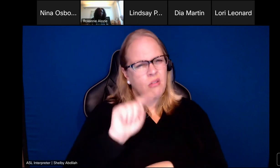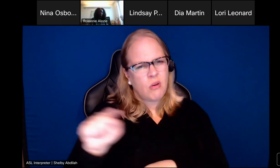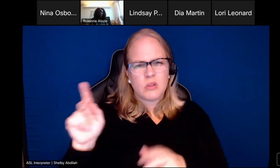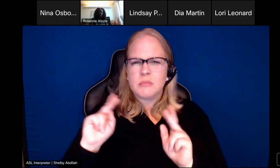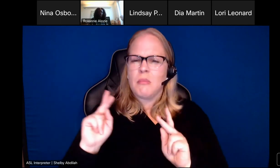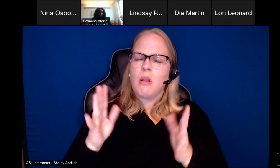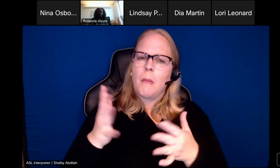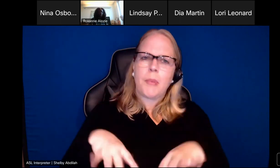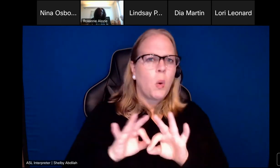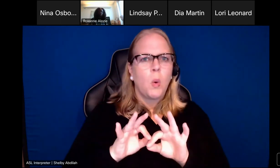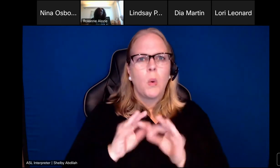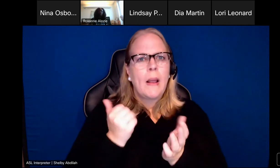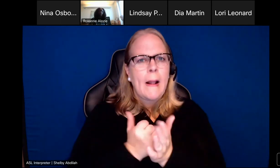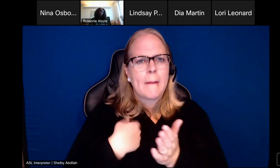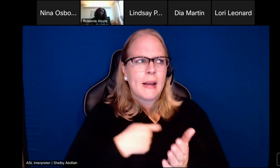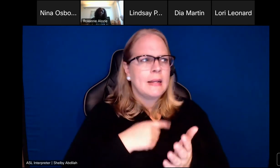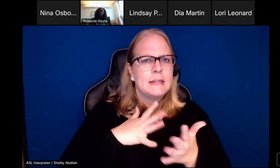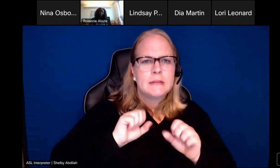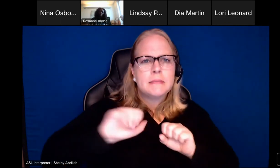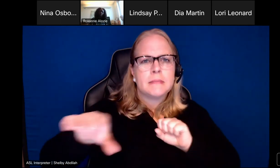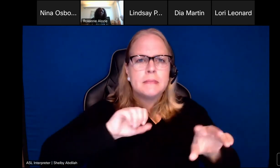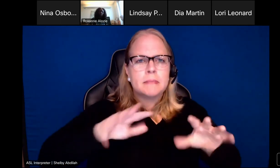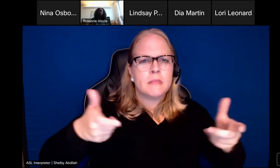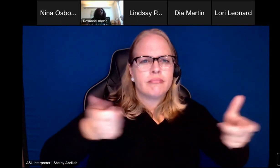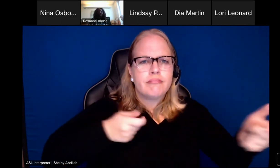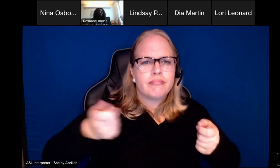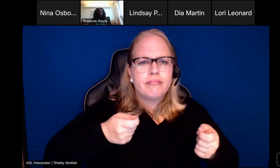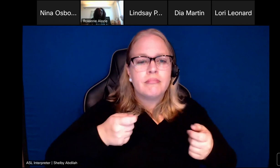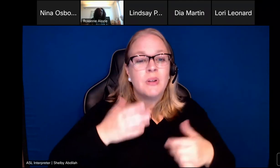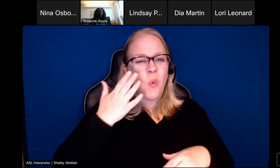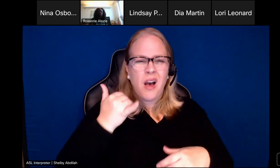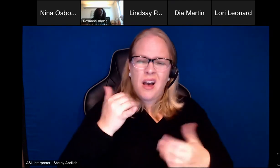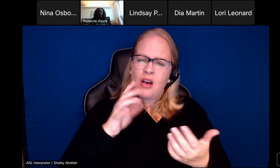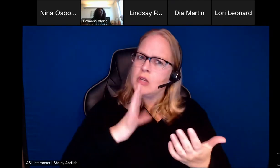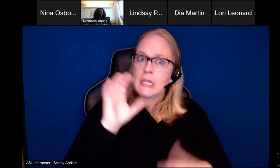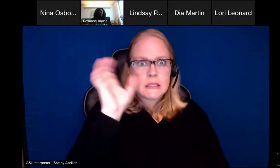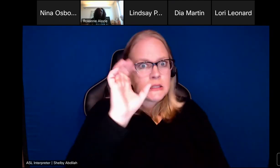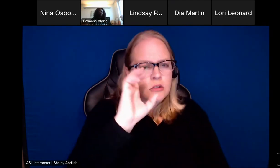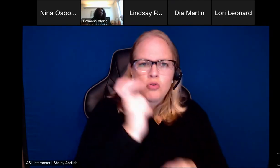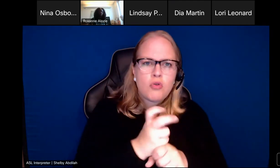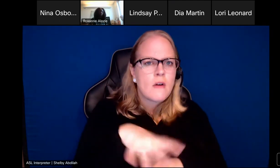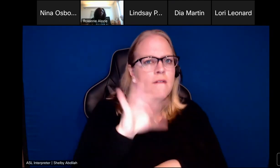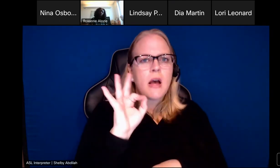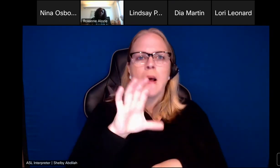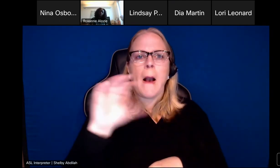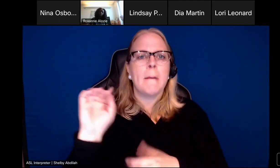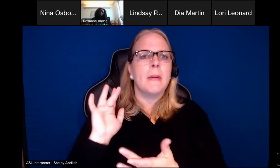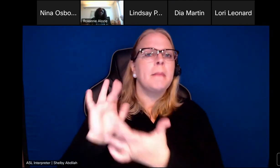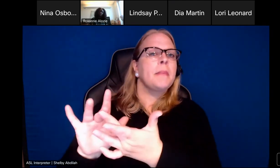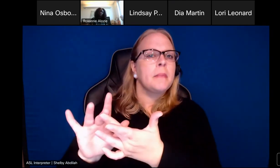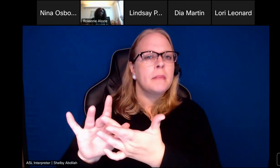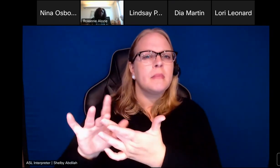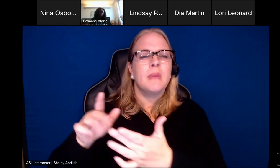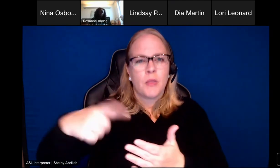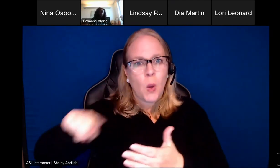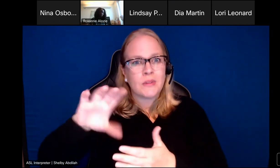build out the invitation list because it's very hard to find companies that we can reach out to that are really focused on issues